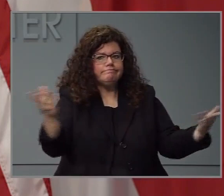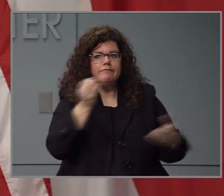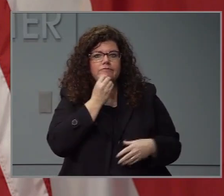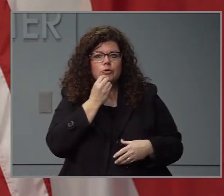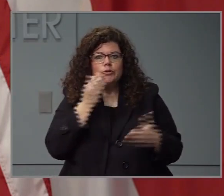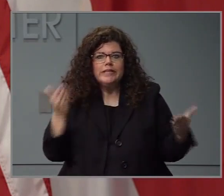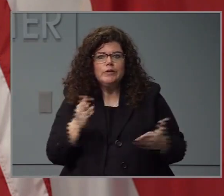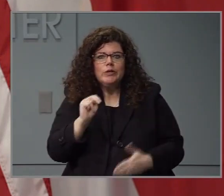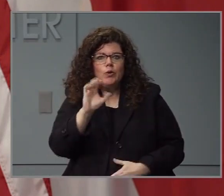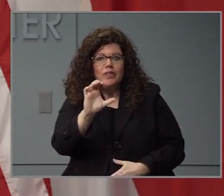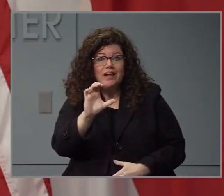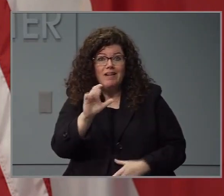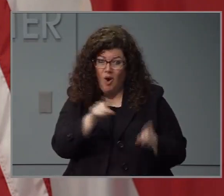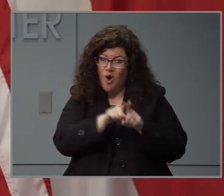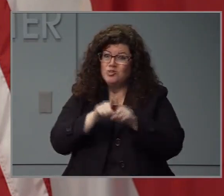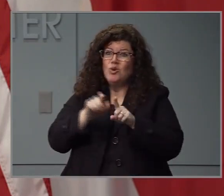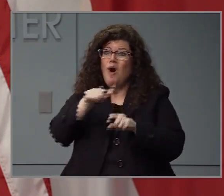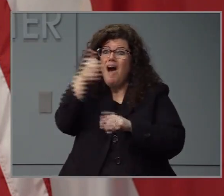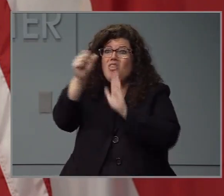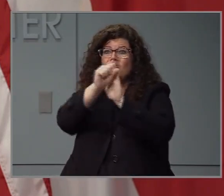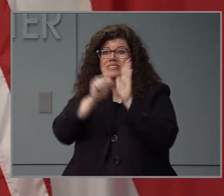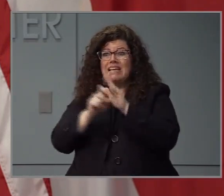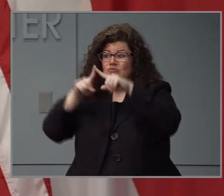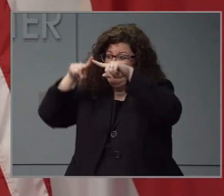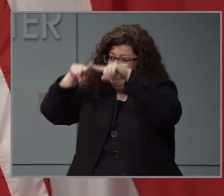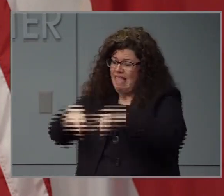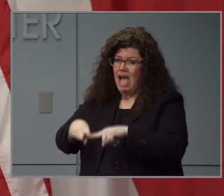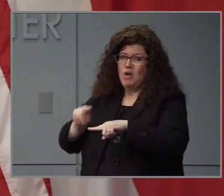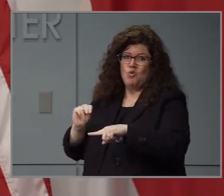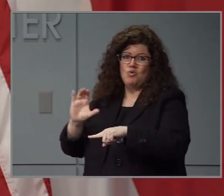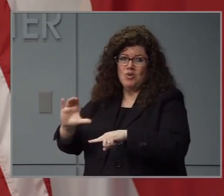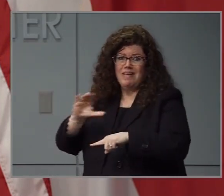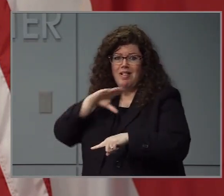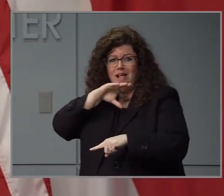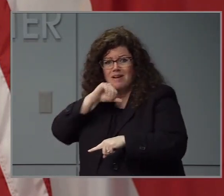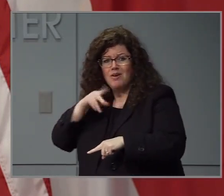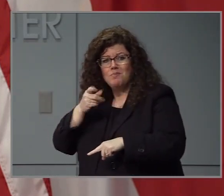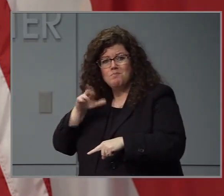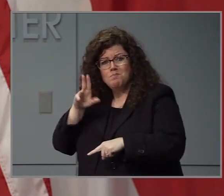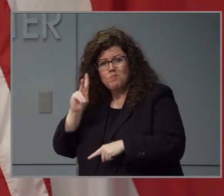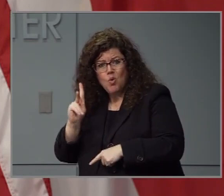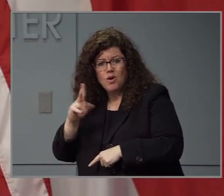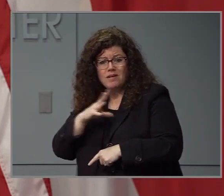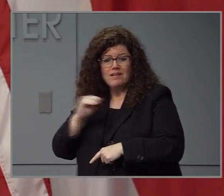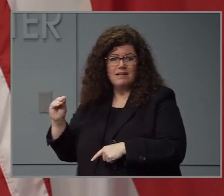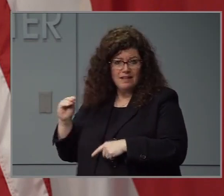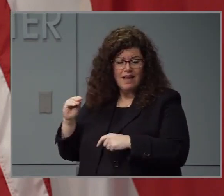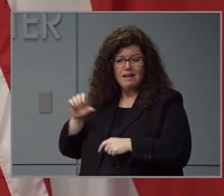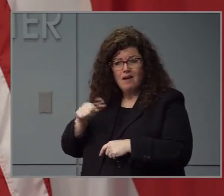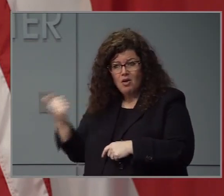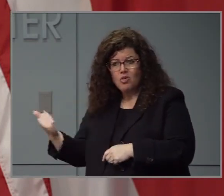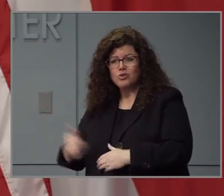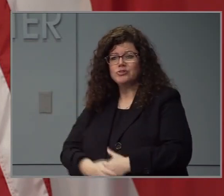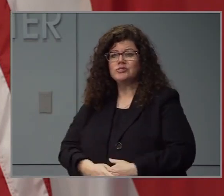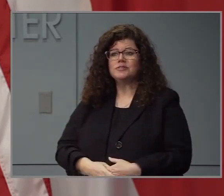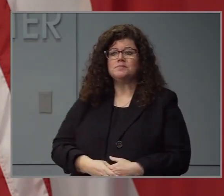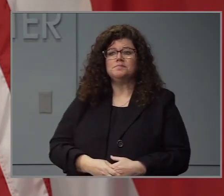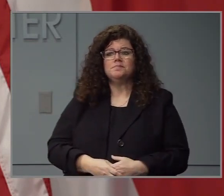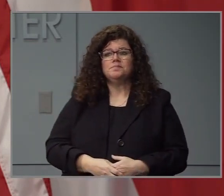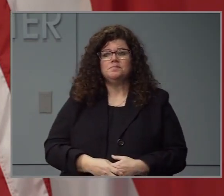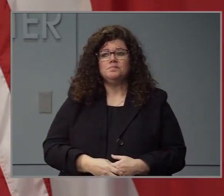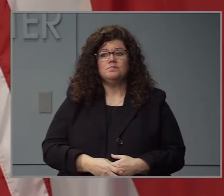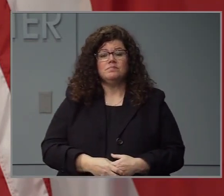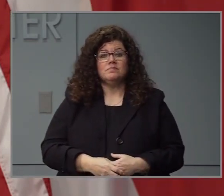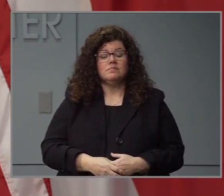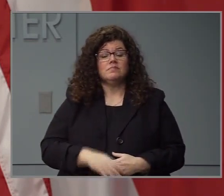and beyond our borders. As Secretary Cohen mentioned, the Pandemic Electronic Benefits